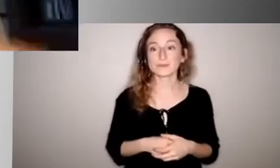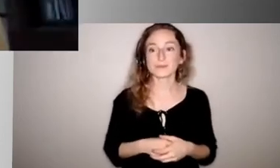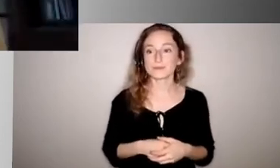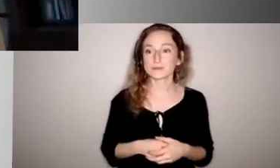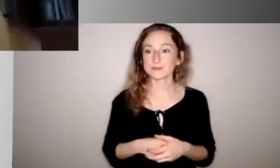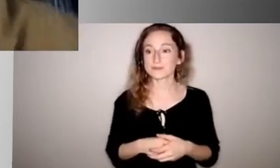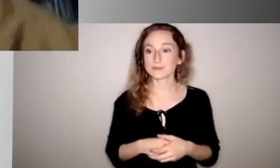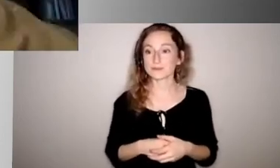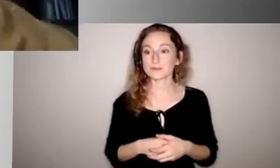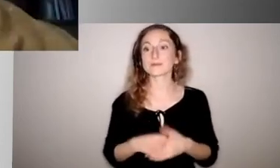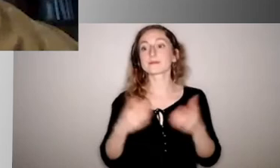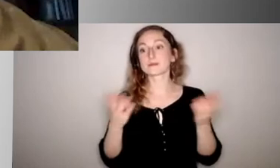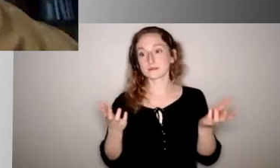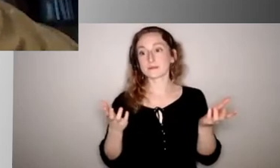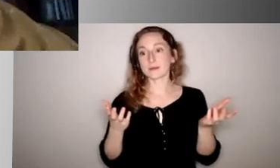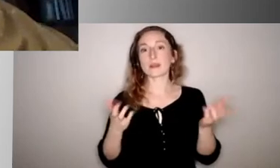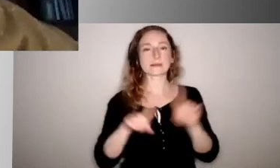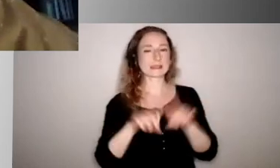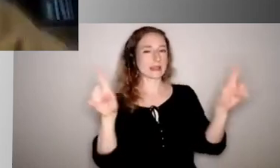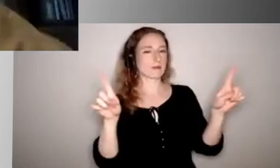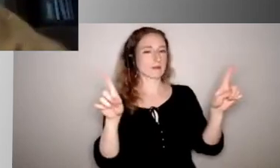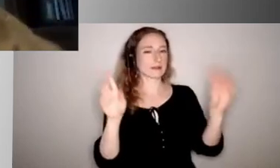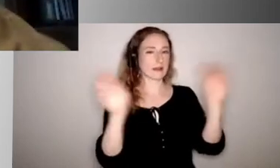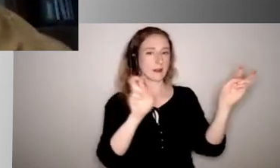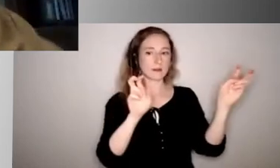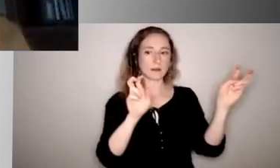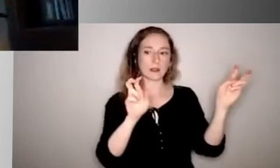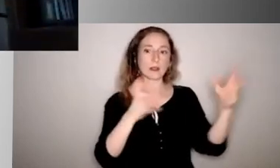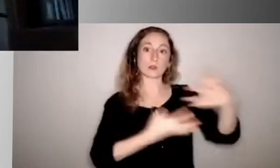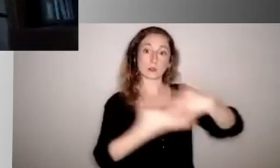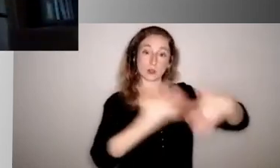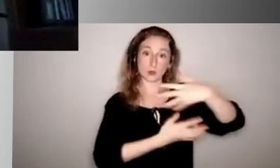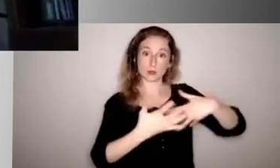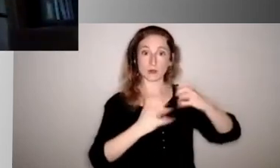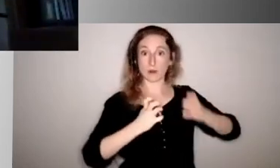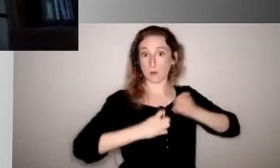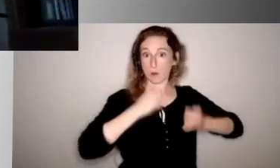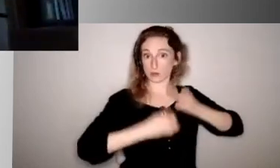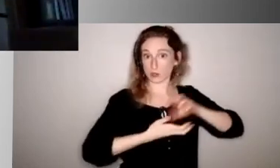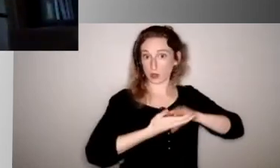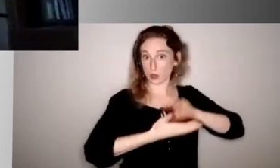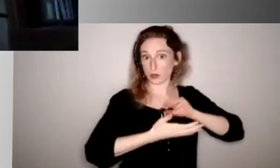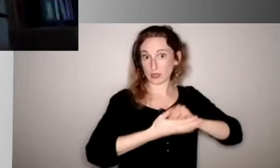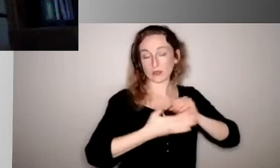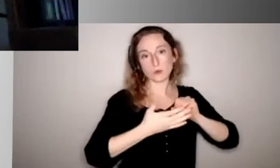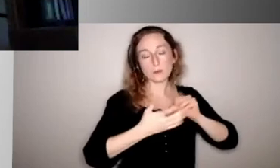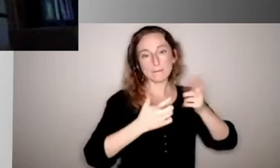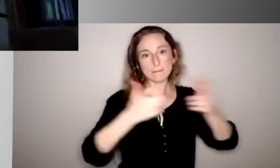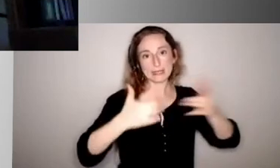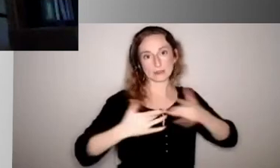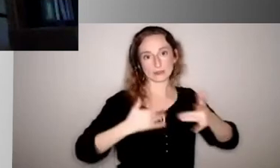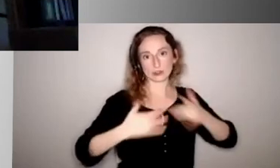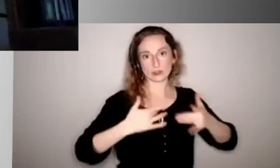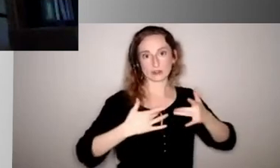On a totally different topic, social emotional learning has been a huge concern since March when when school bills closed